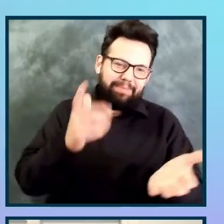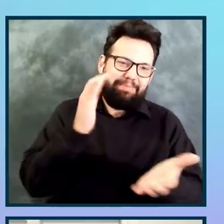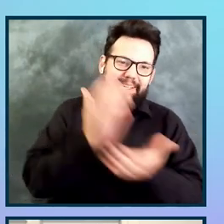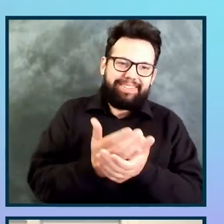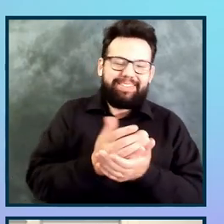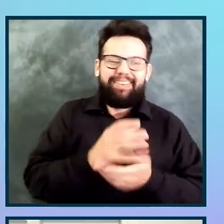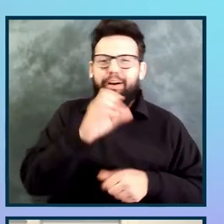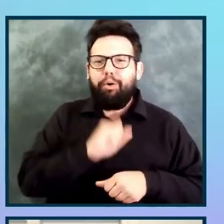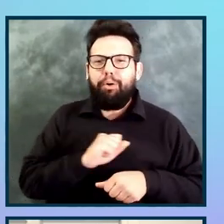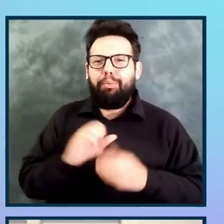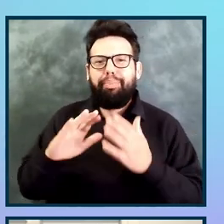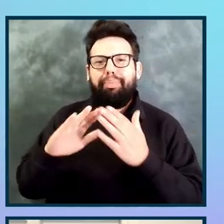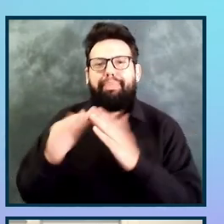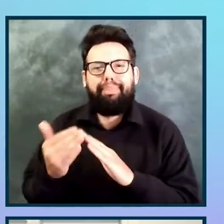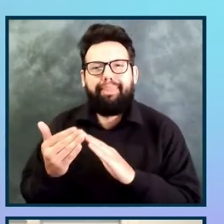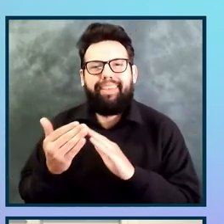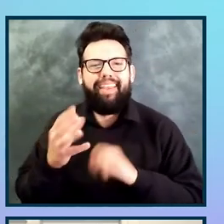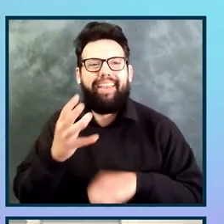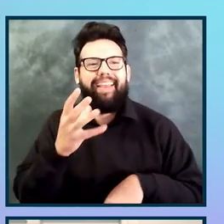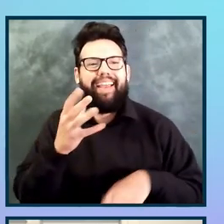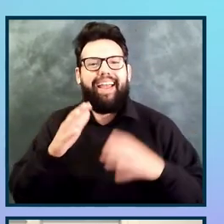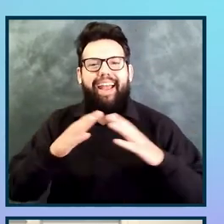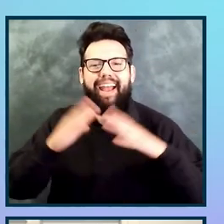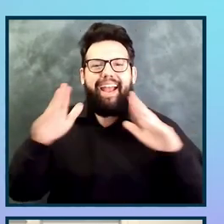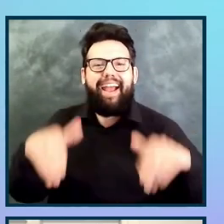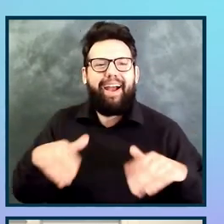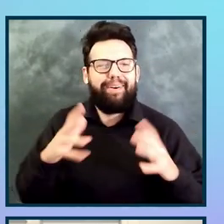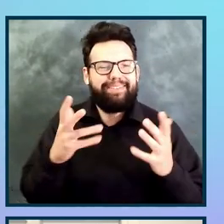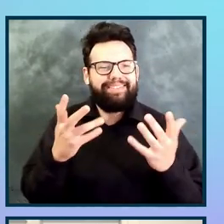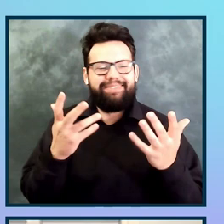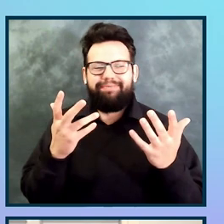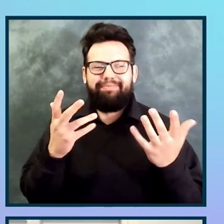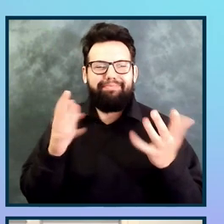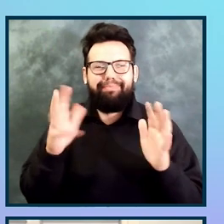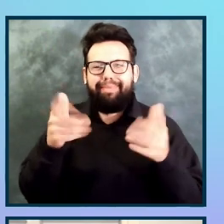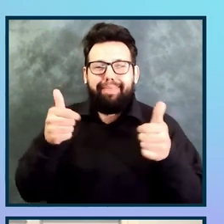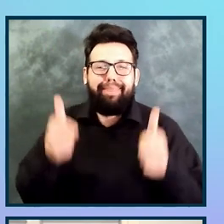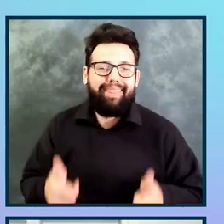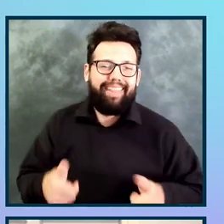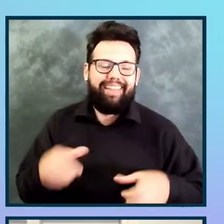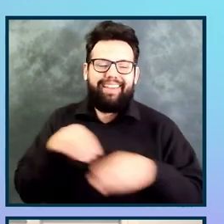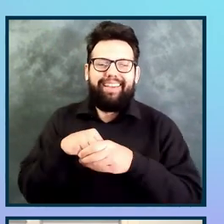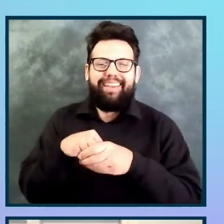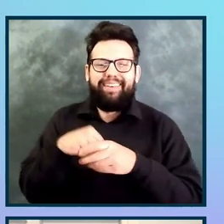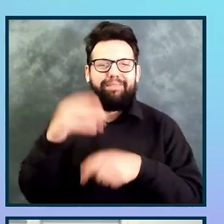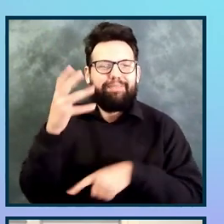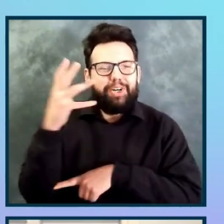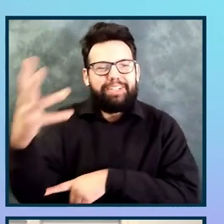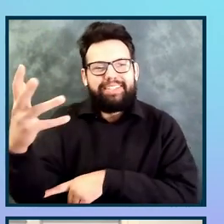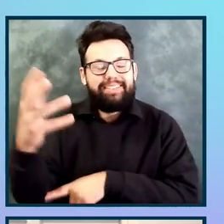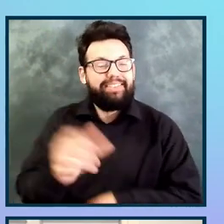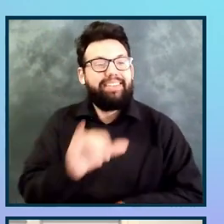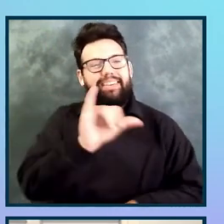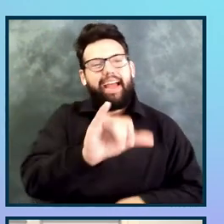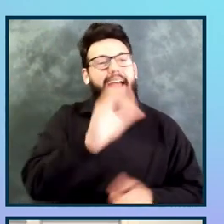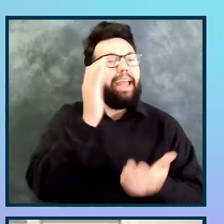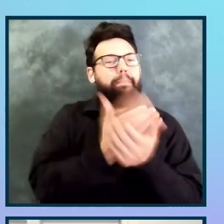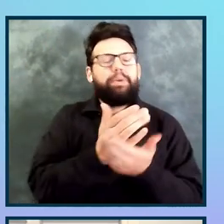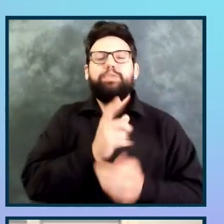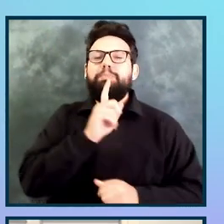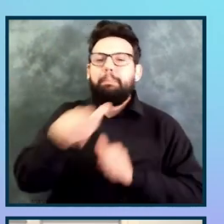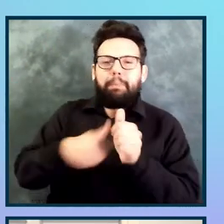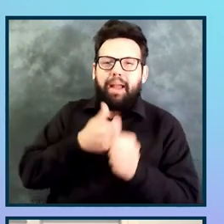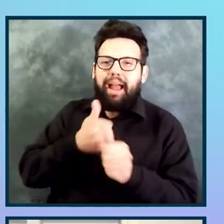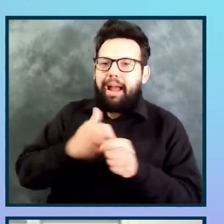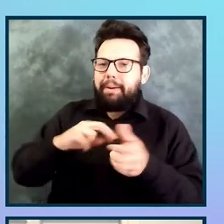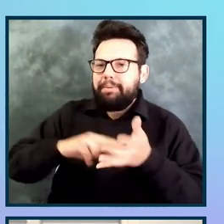dilapidated and kind of falling apart in the forest. And it's really an image to symbolize the fact that